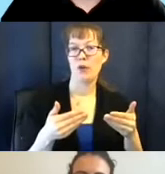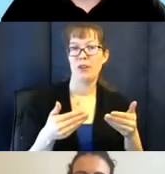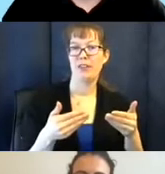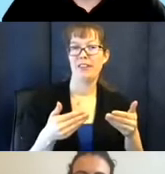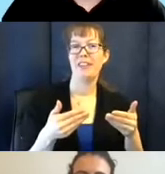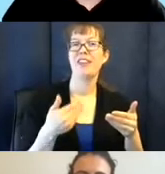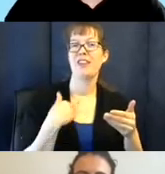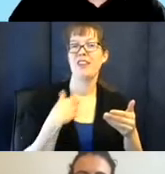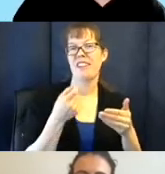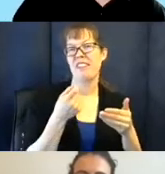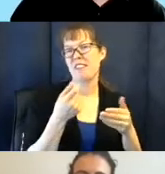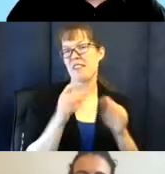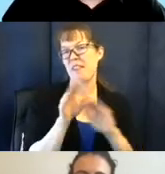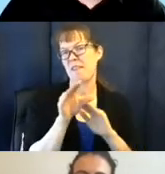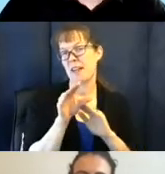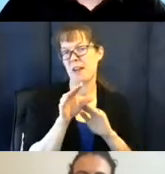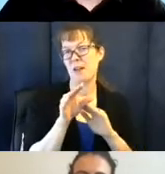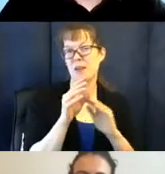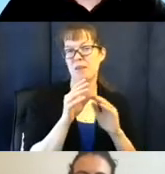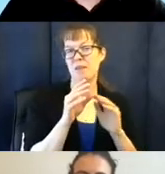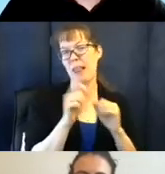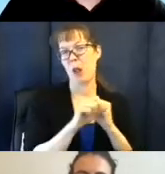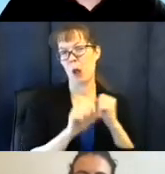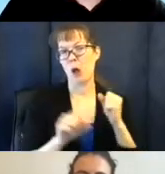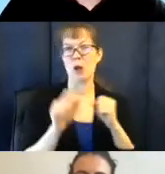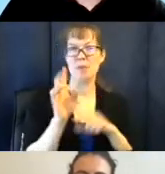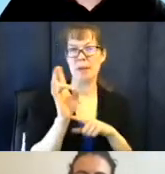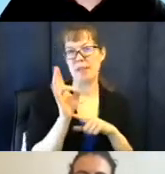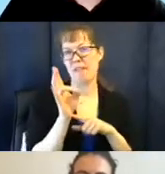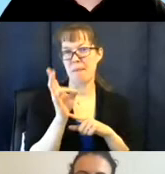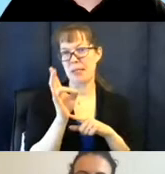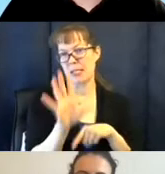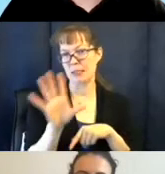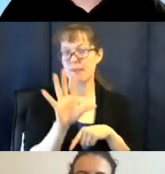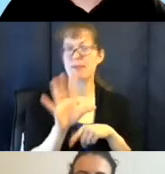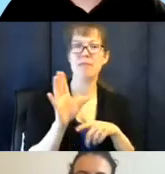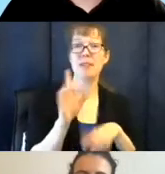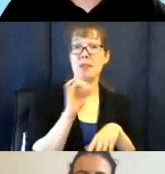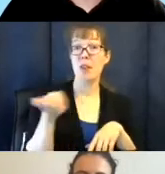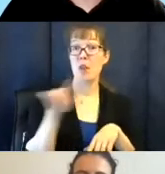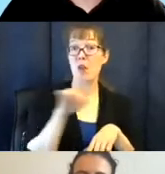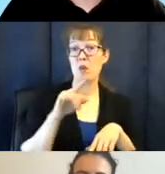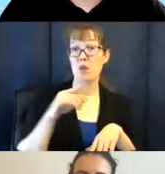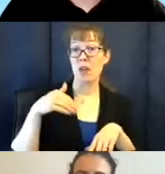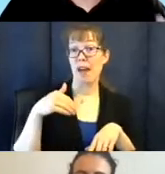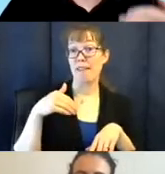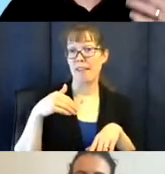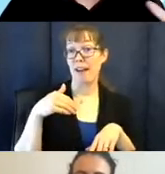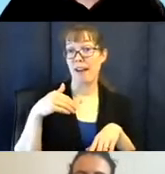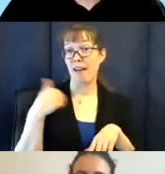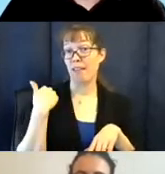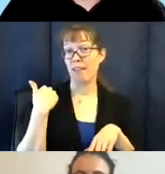We have a little video that we've compiled. It's a little bit long. It's a little over seven minutes, but especially for those of you who may not have joined us on